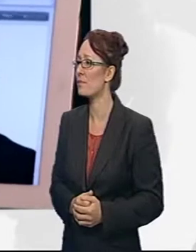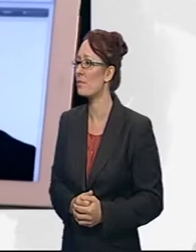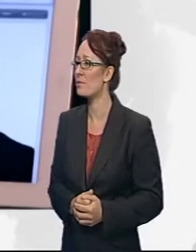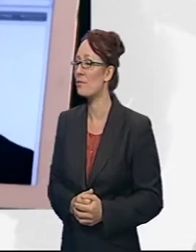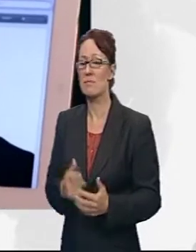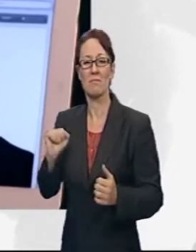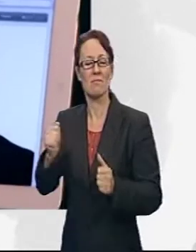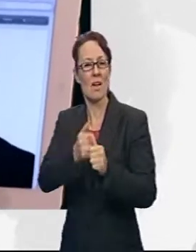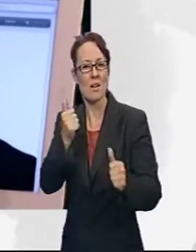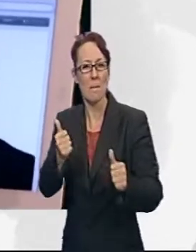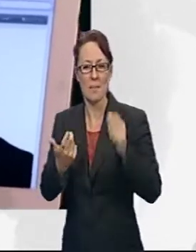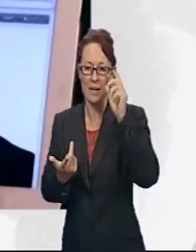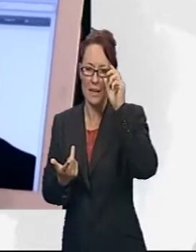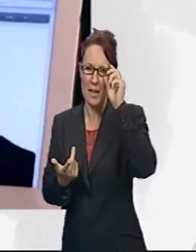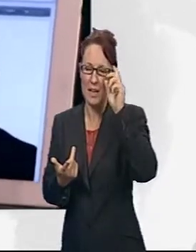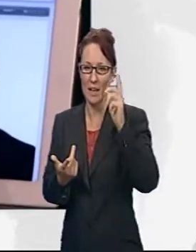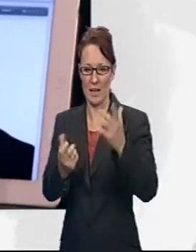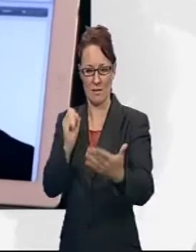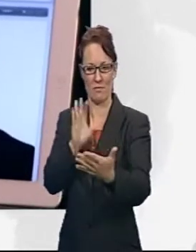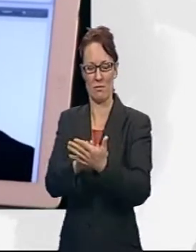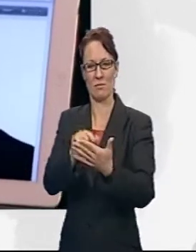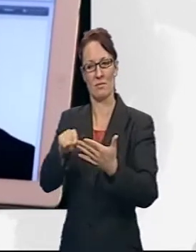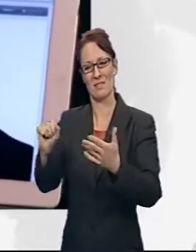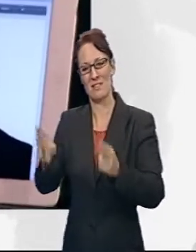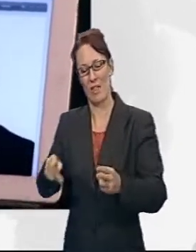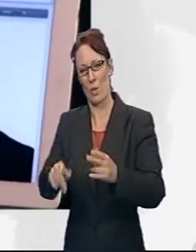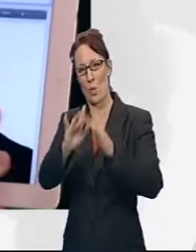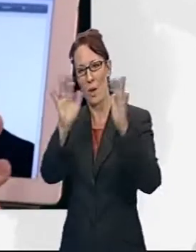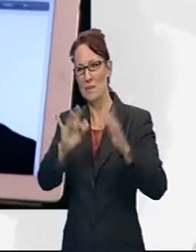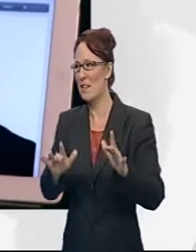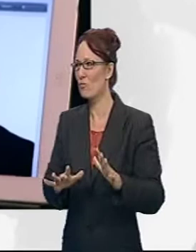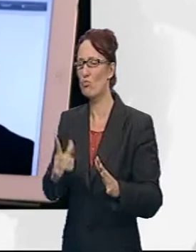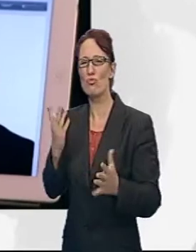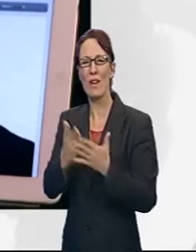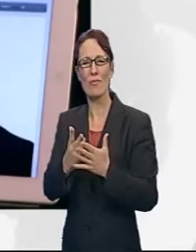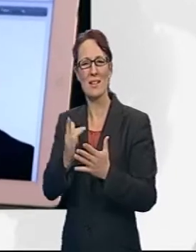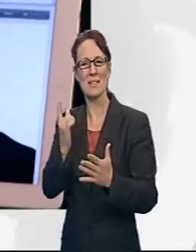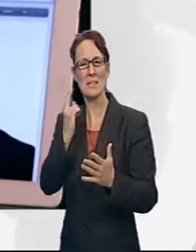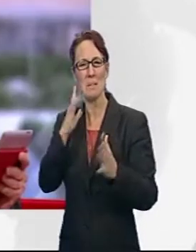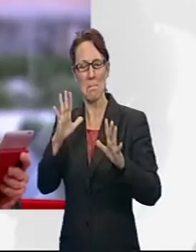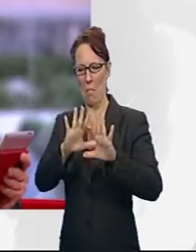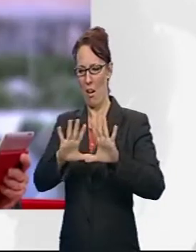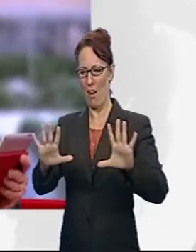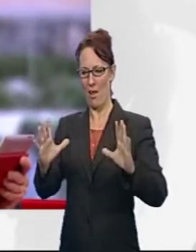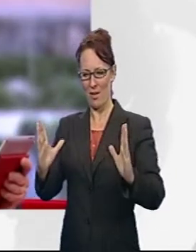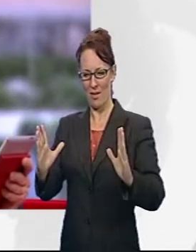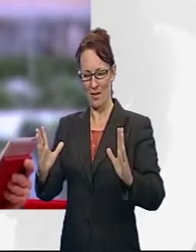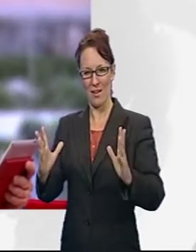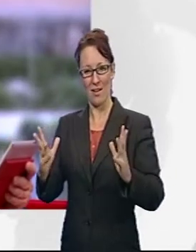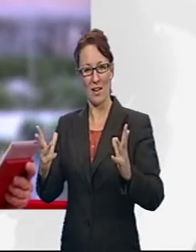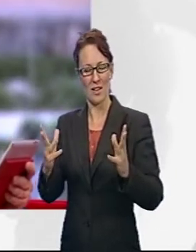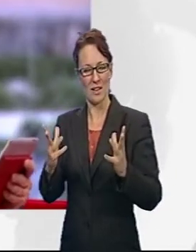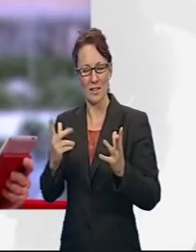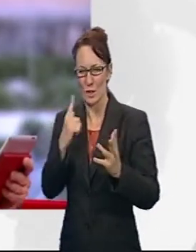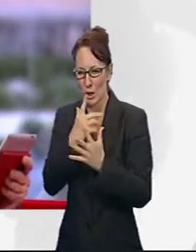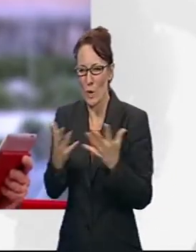has referenced his death on its website in that extraordinary simplicity it says something about the sort of design